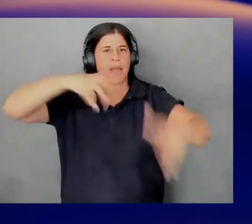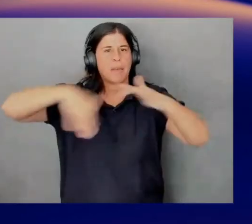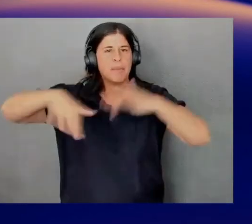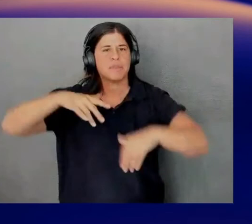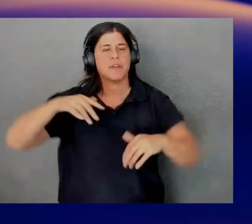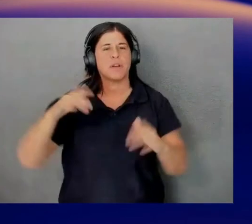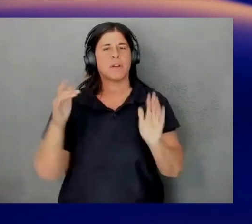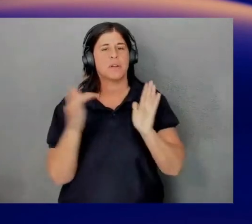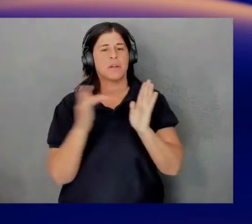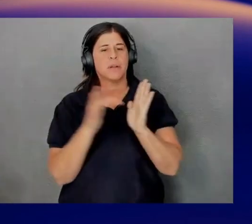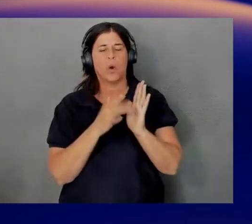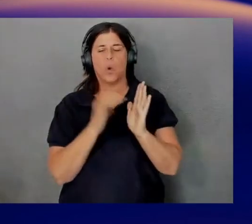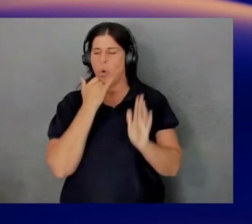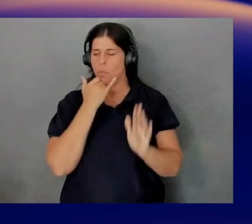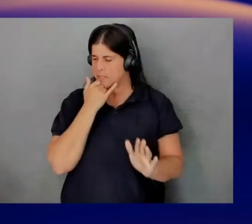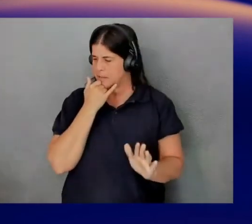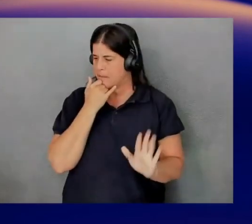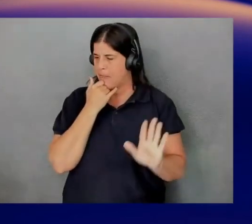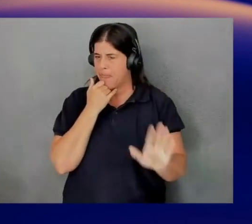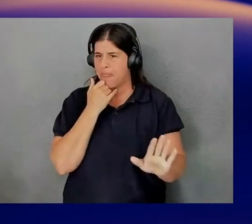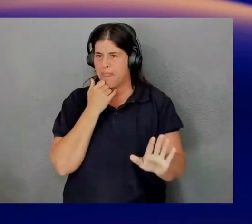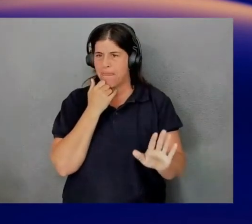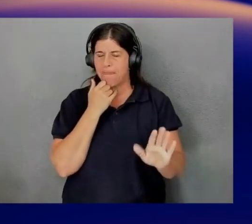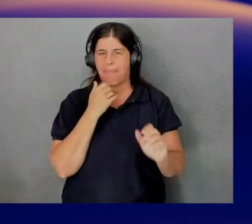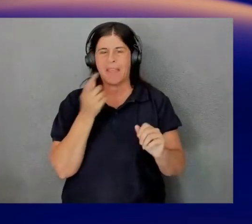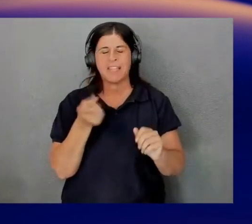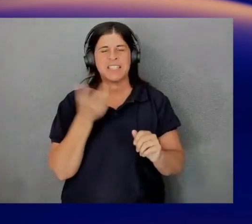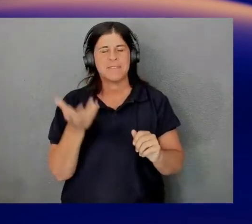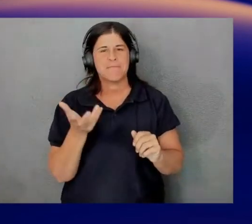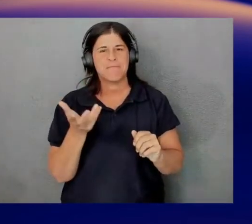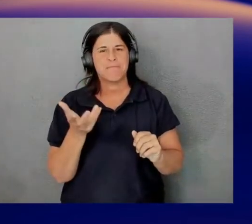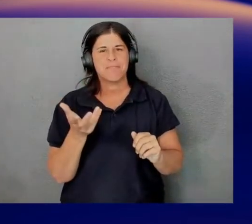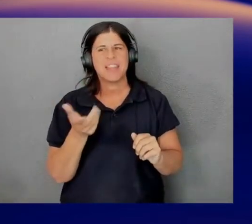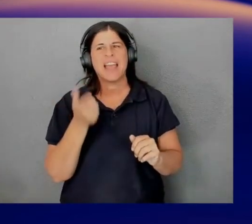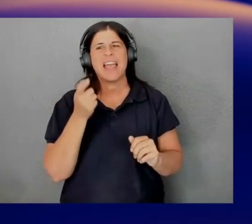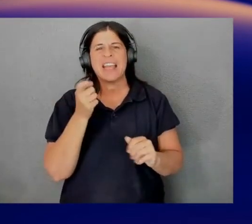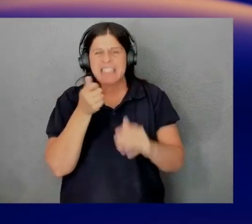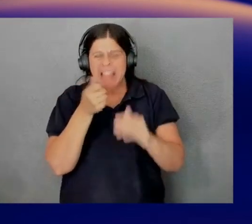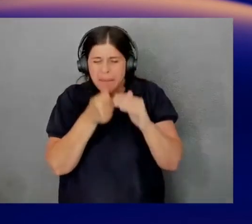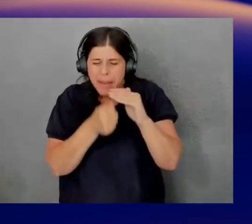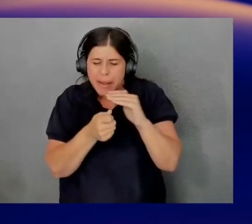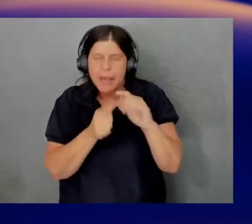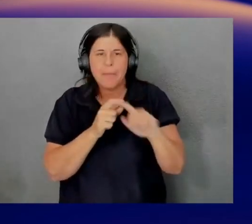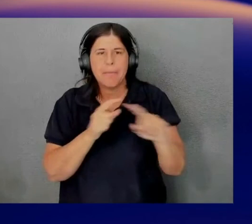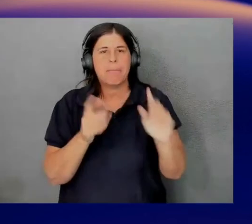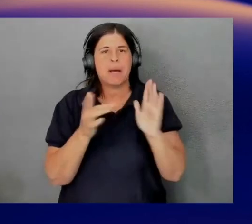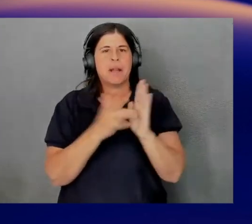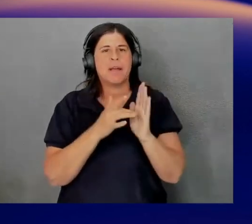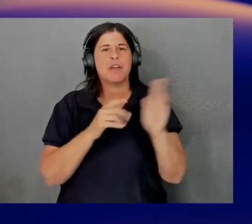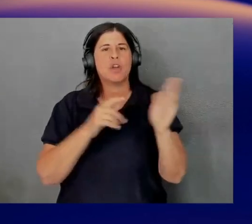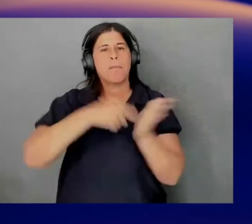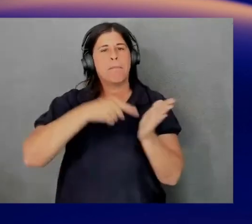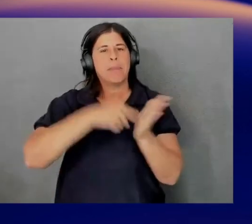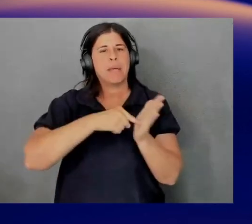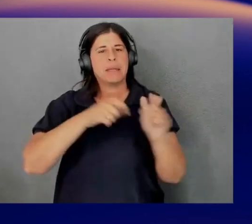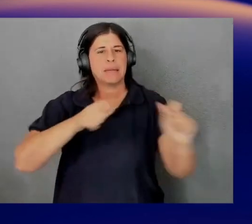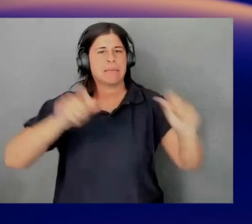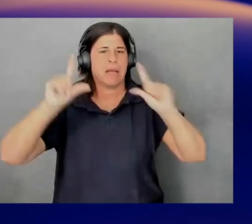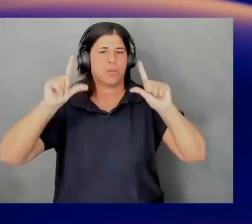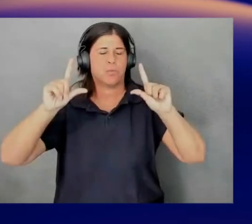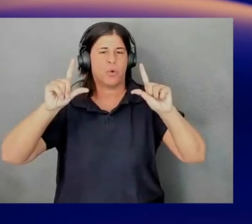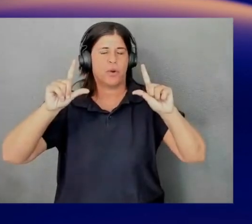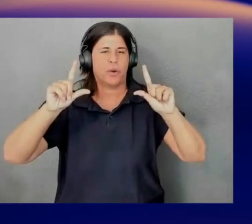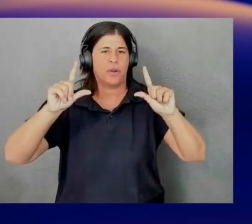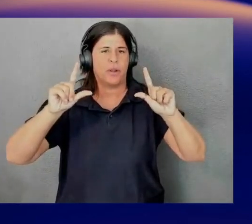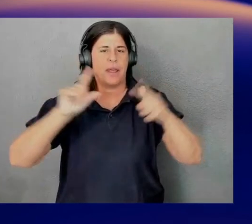I'm just going to oops. The billing. It is a little bit hidden, but if go to your billing dashboard, and